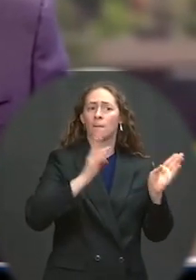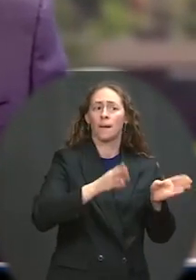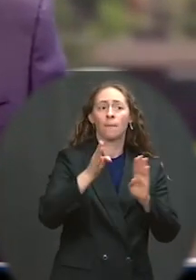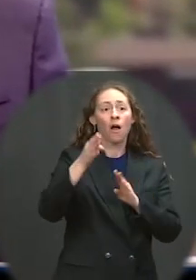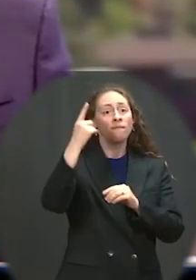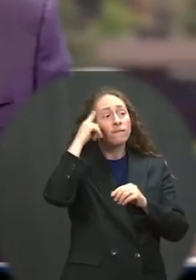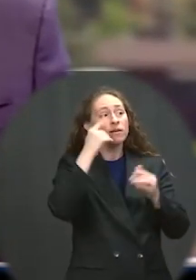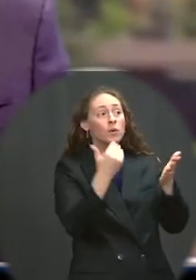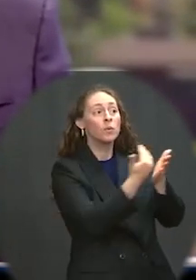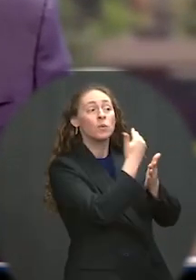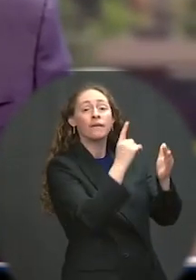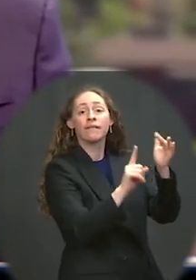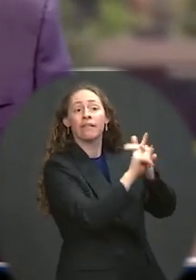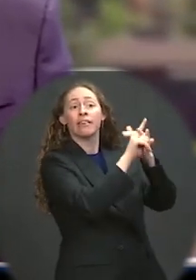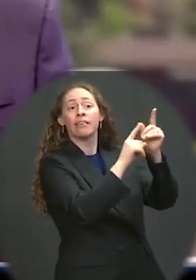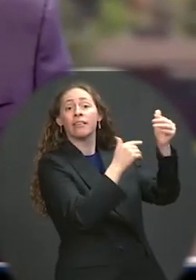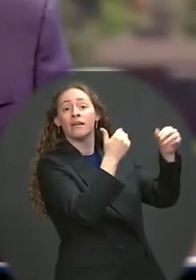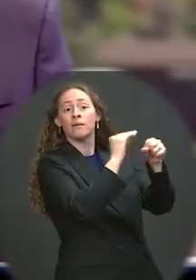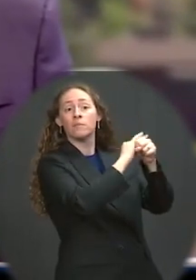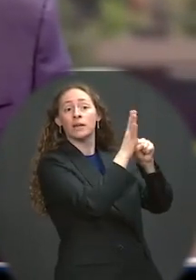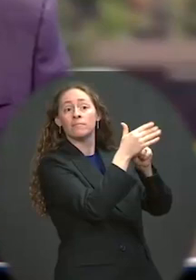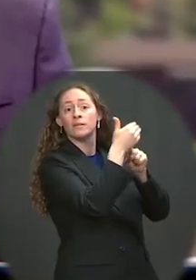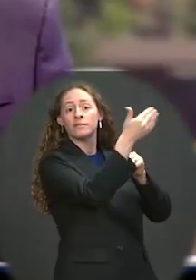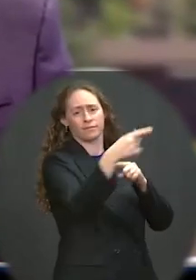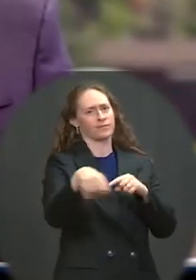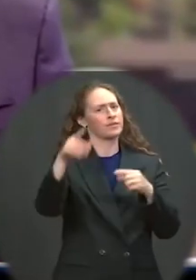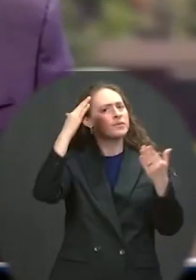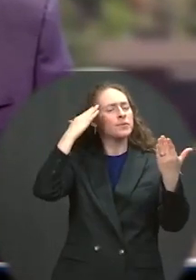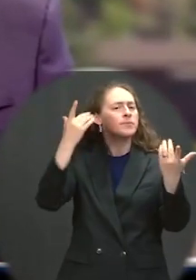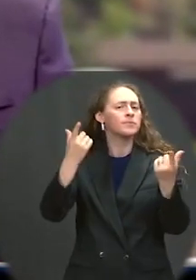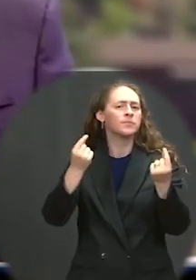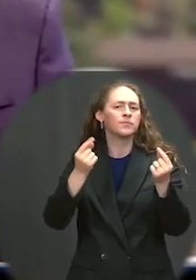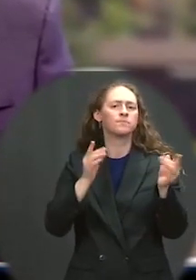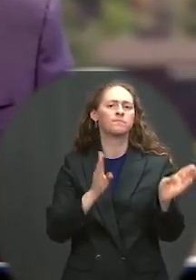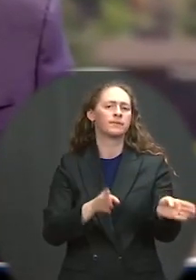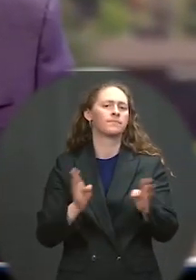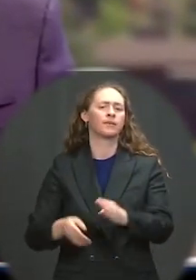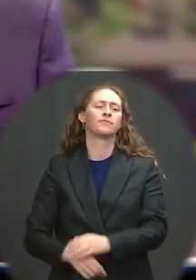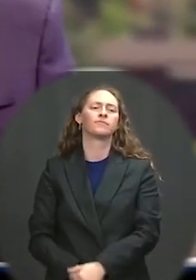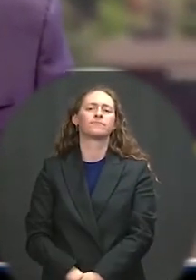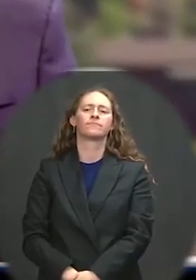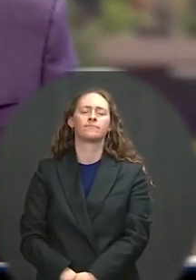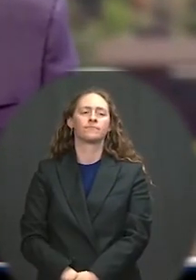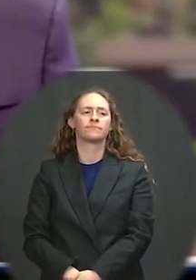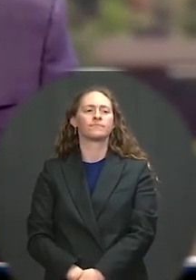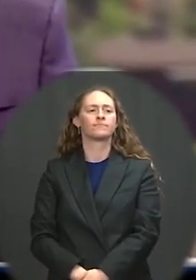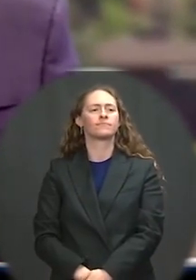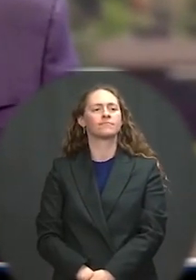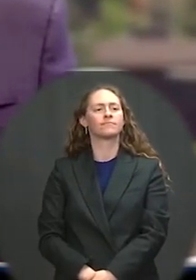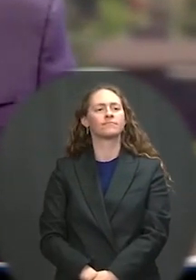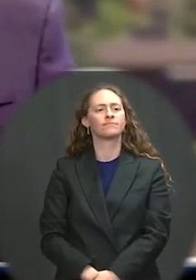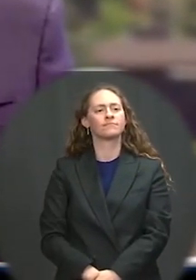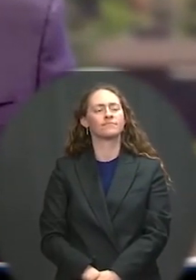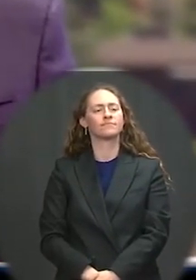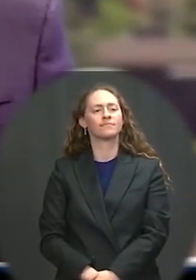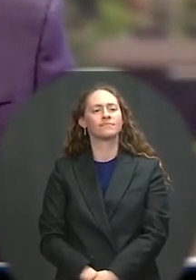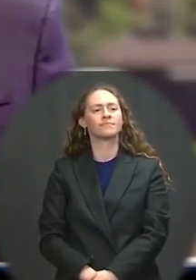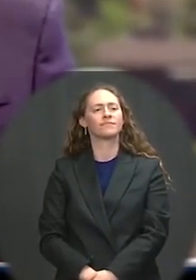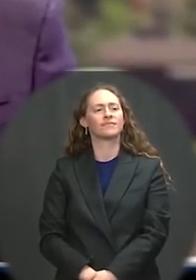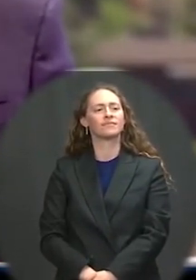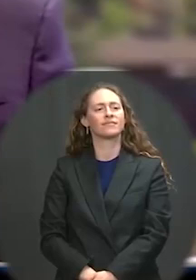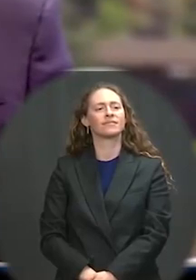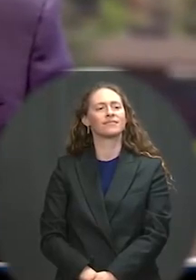That's why 500 Coast Guard reservists have deployed in support of FEMA and other nationwide